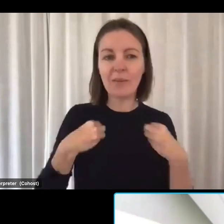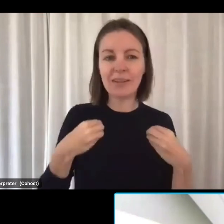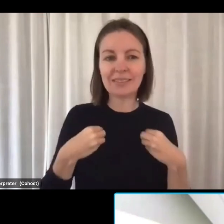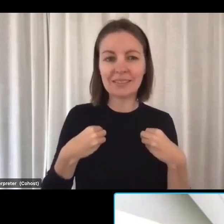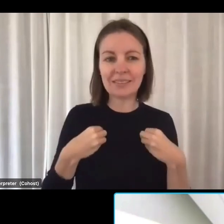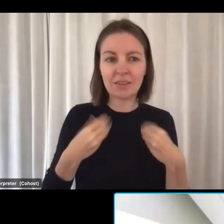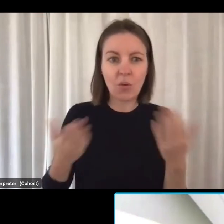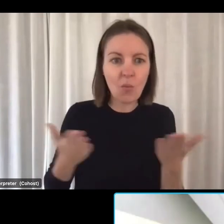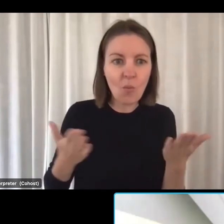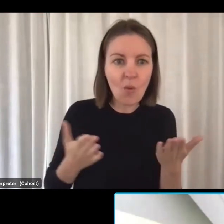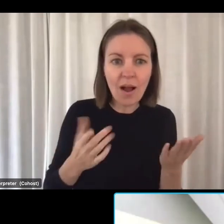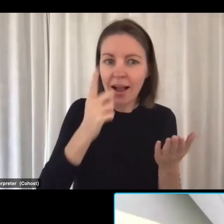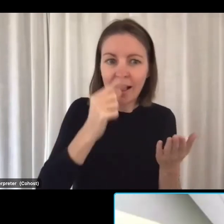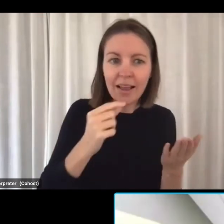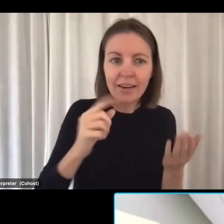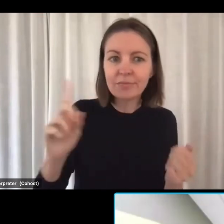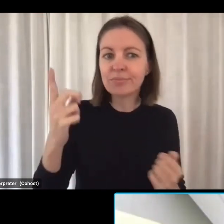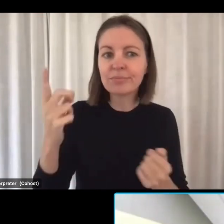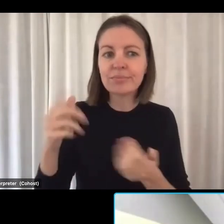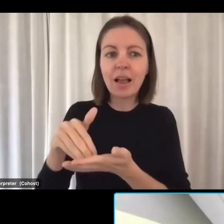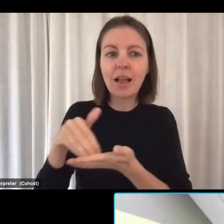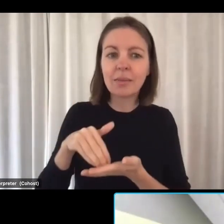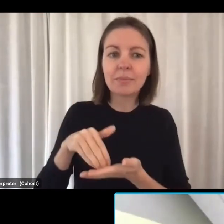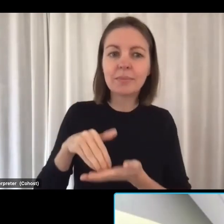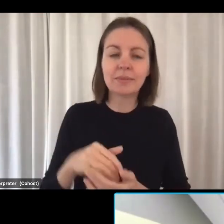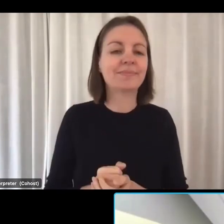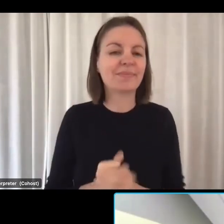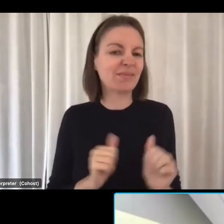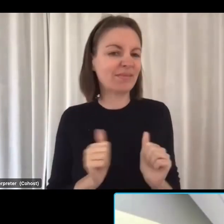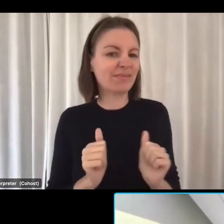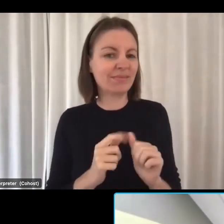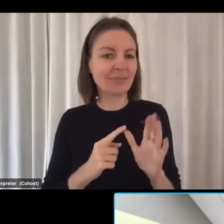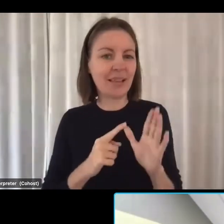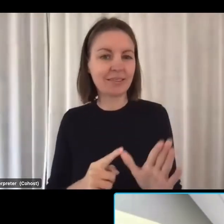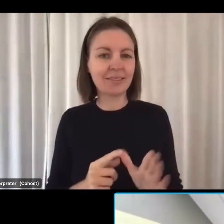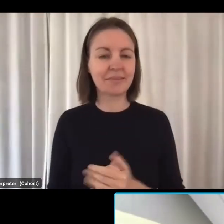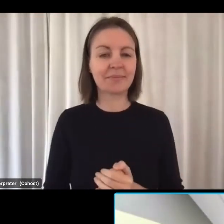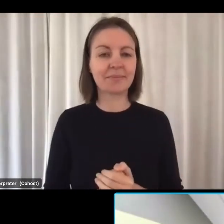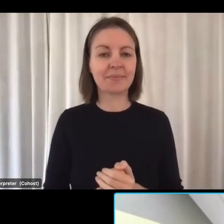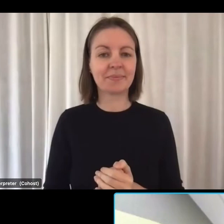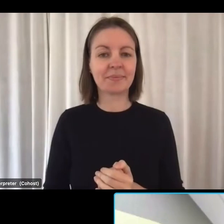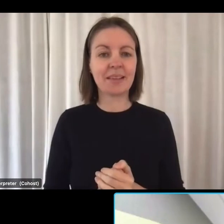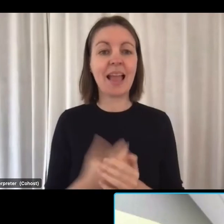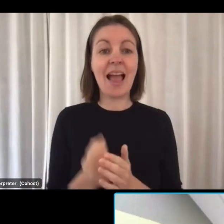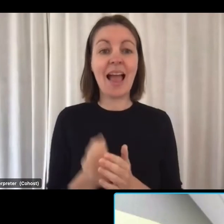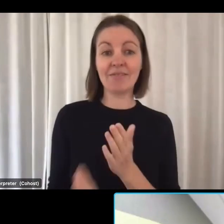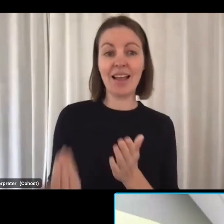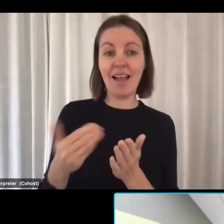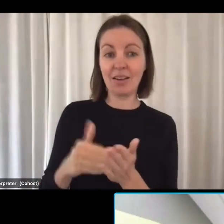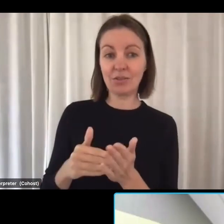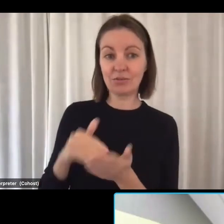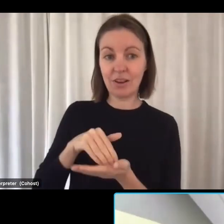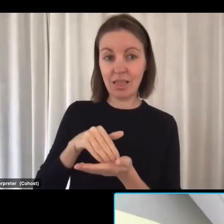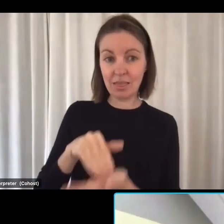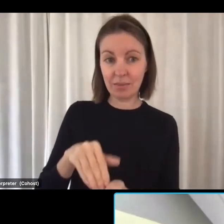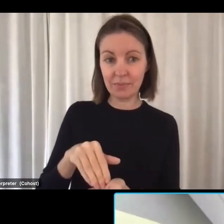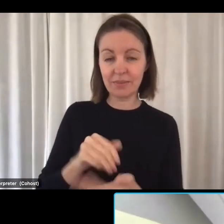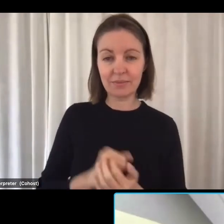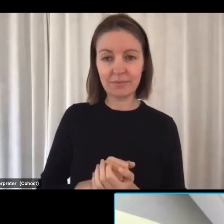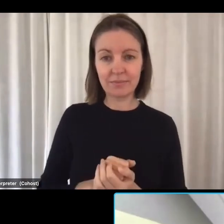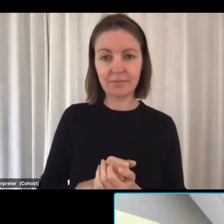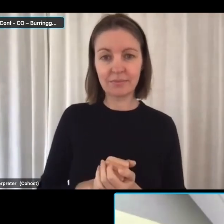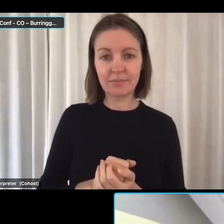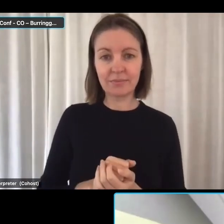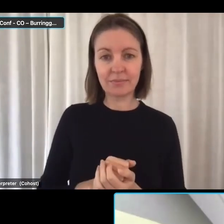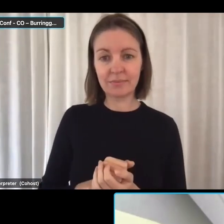get help? Well, we sort of answered that. But there also is some additional help. There's a range of